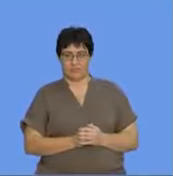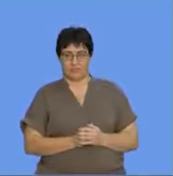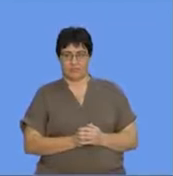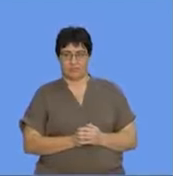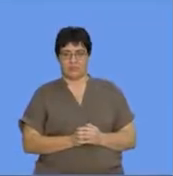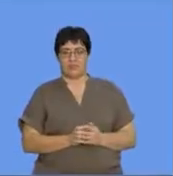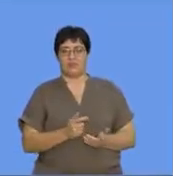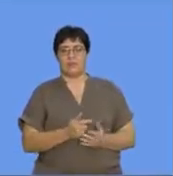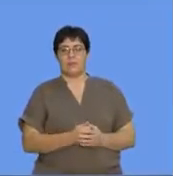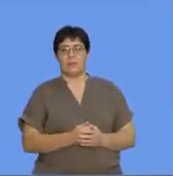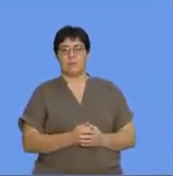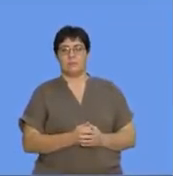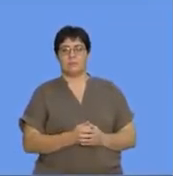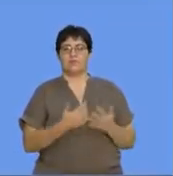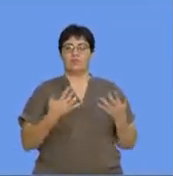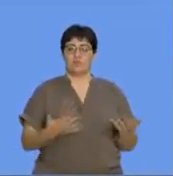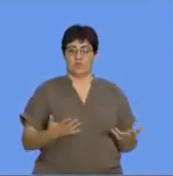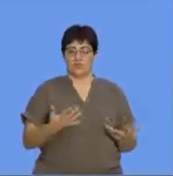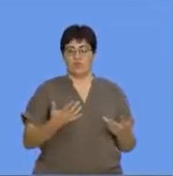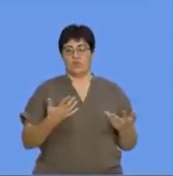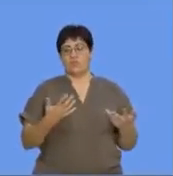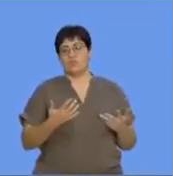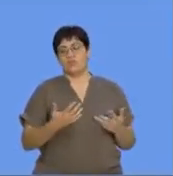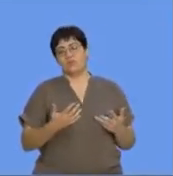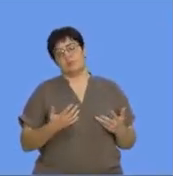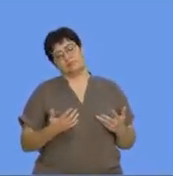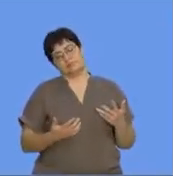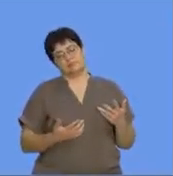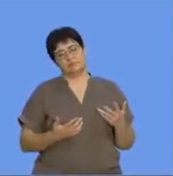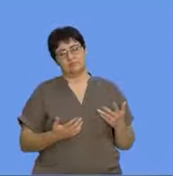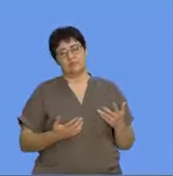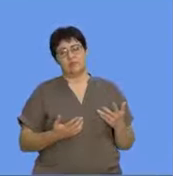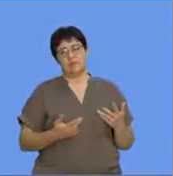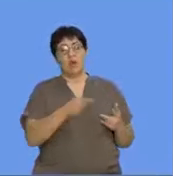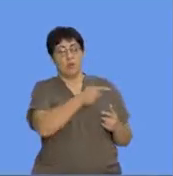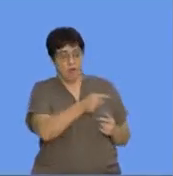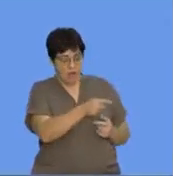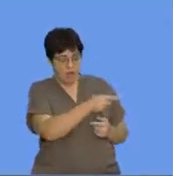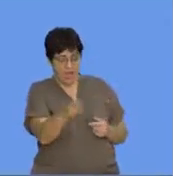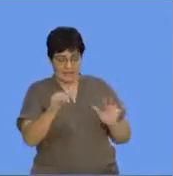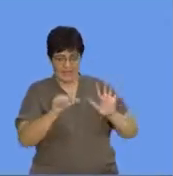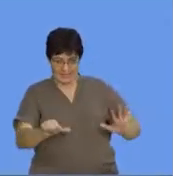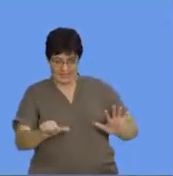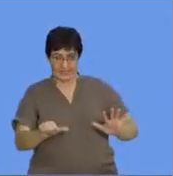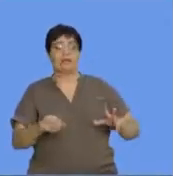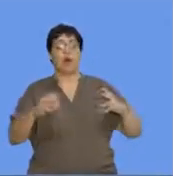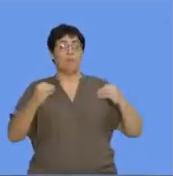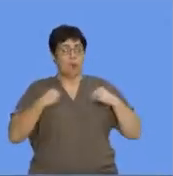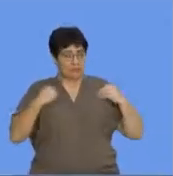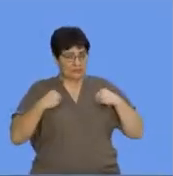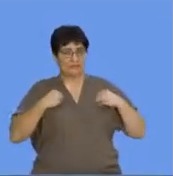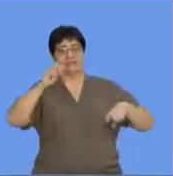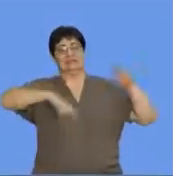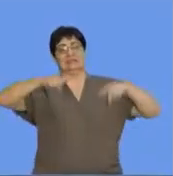challenge. Right. OK. So they all have different properties. These materials that we've